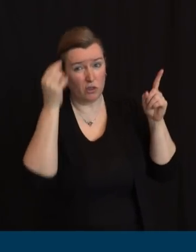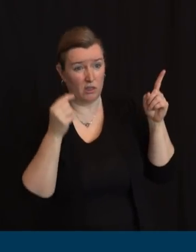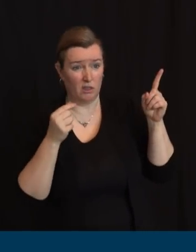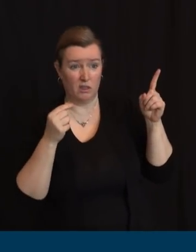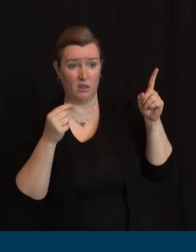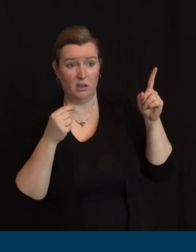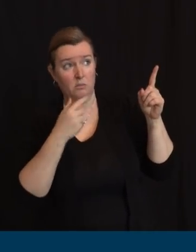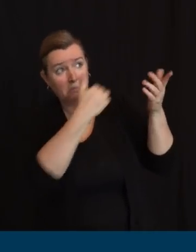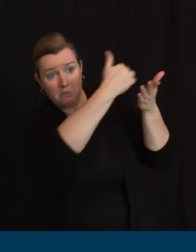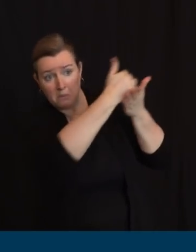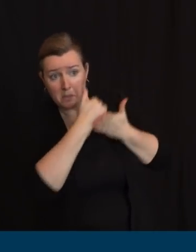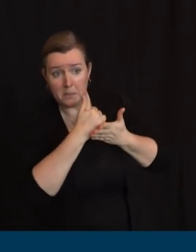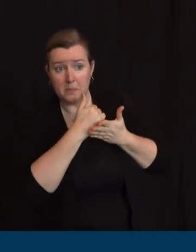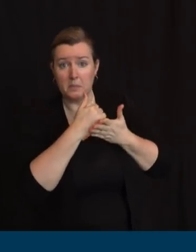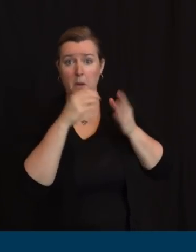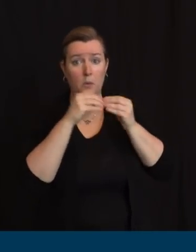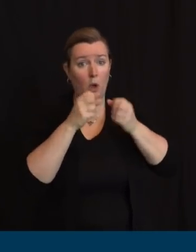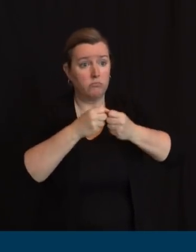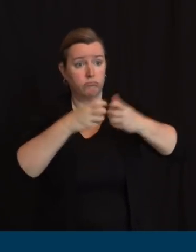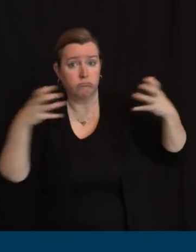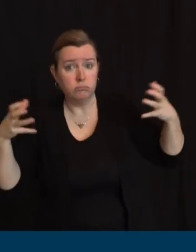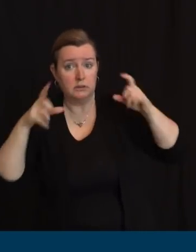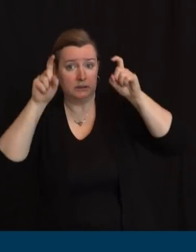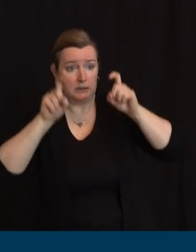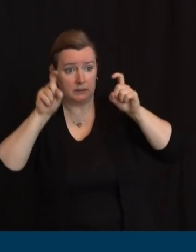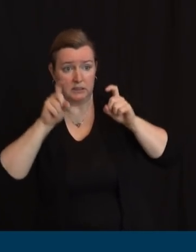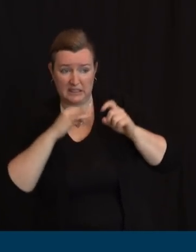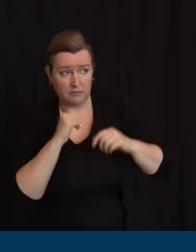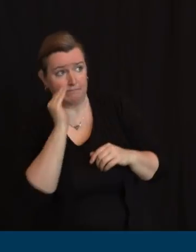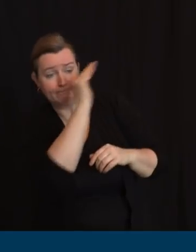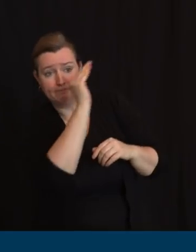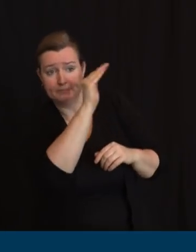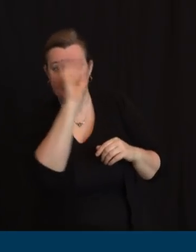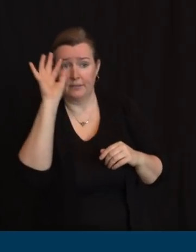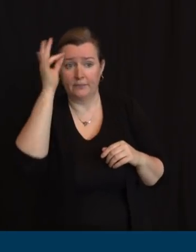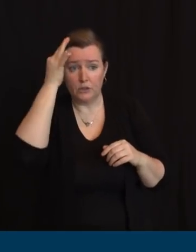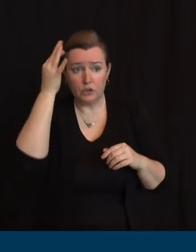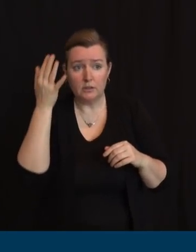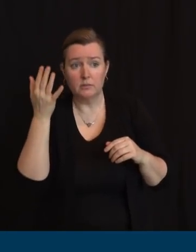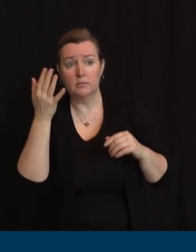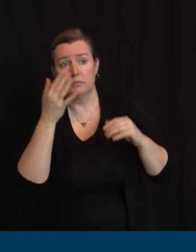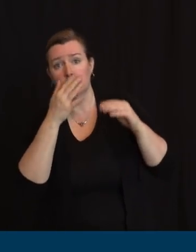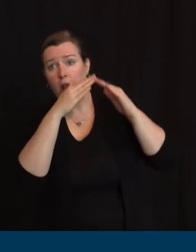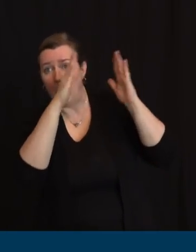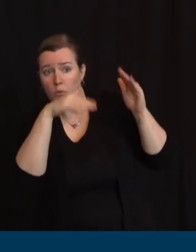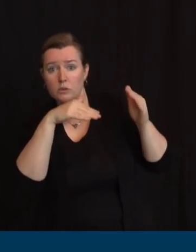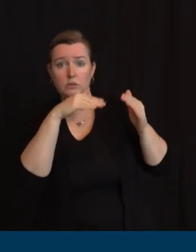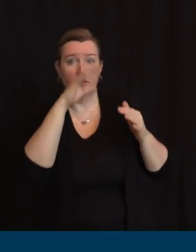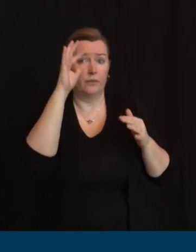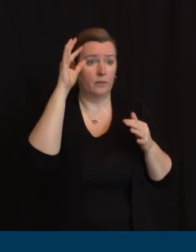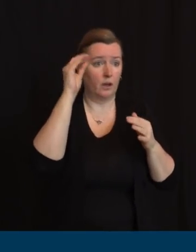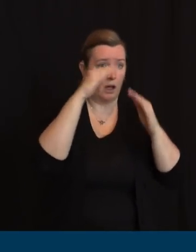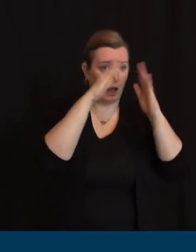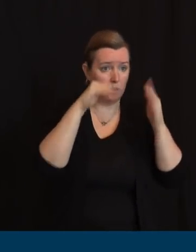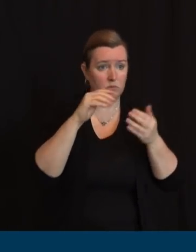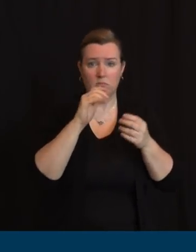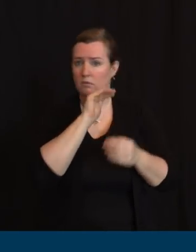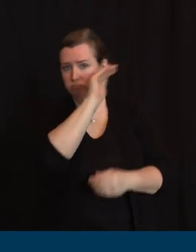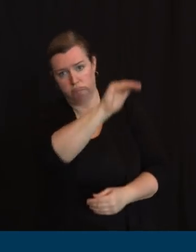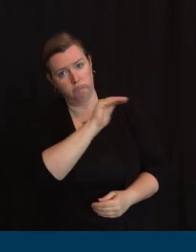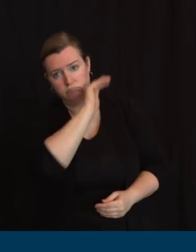expanding testing with the White House, with our federal partners, and I won't stop until our testing regime is where it needs to be.